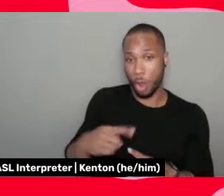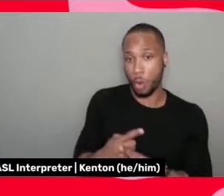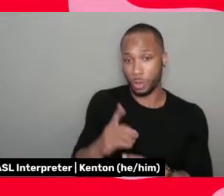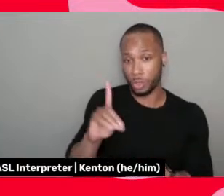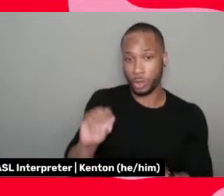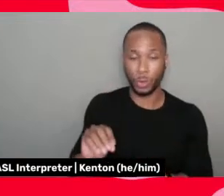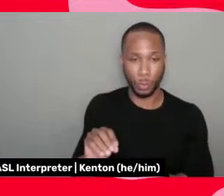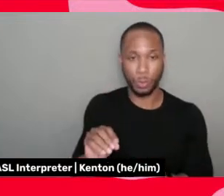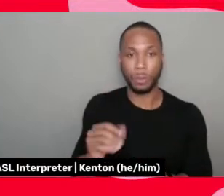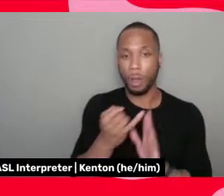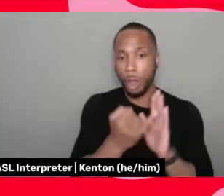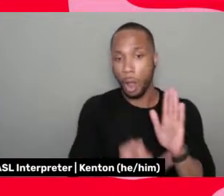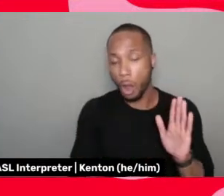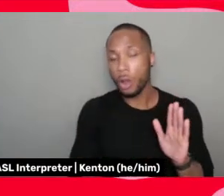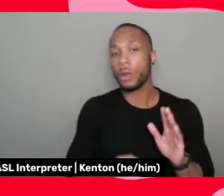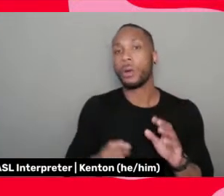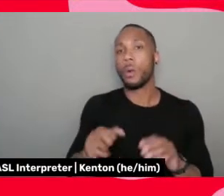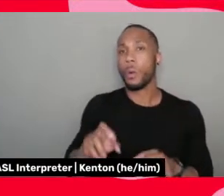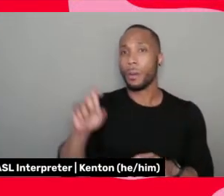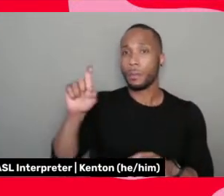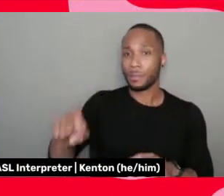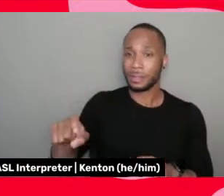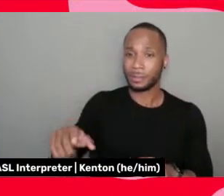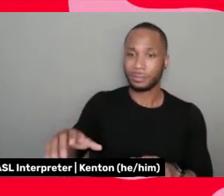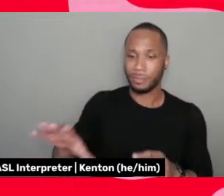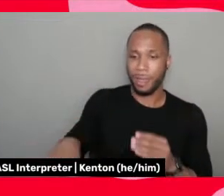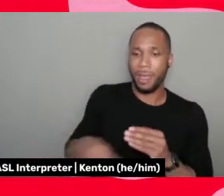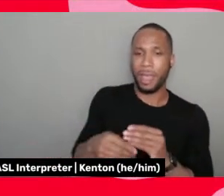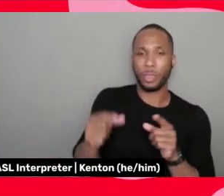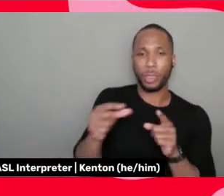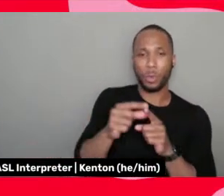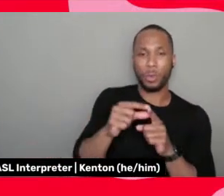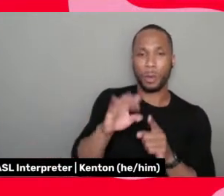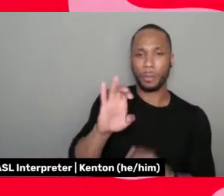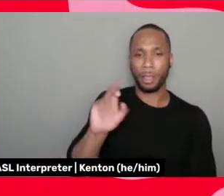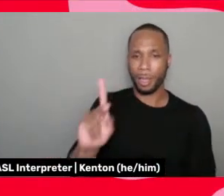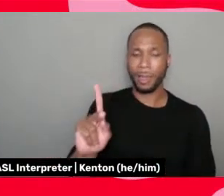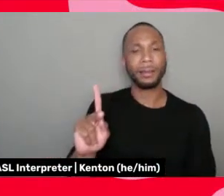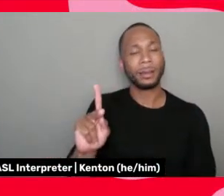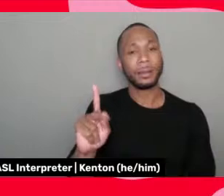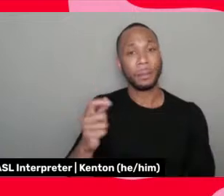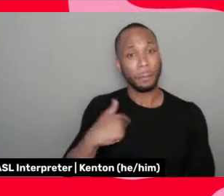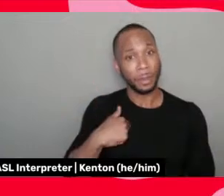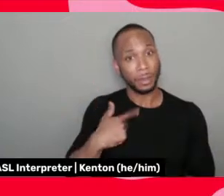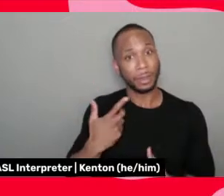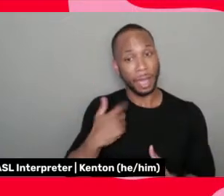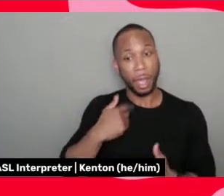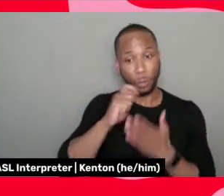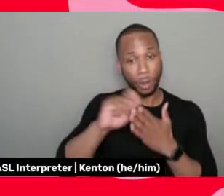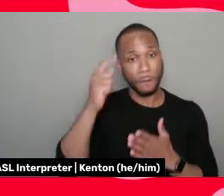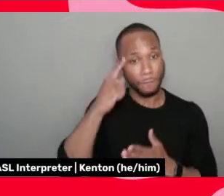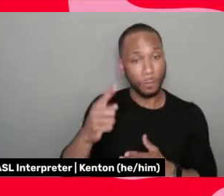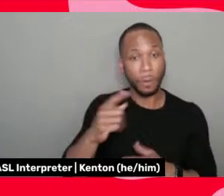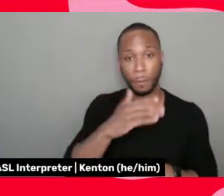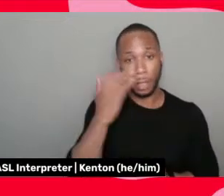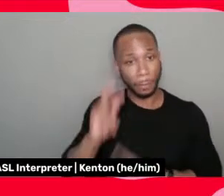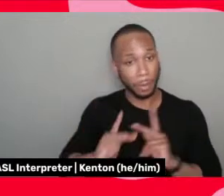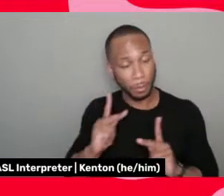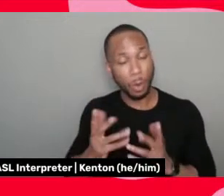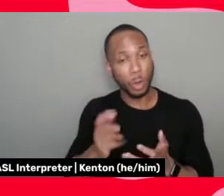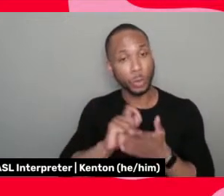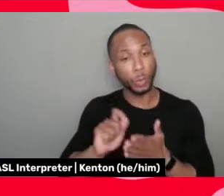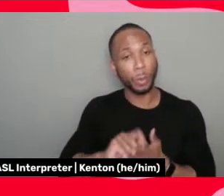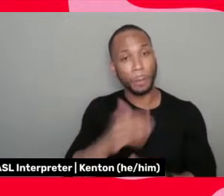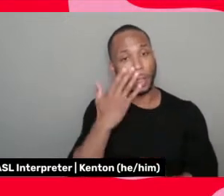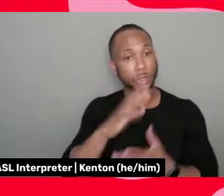to have the word black in front of it? And for me, I've, I've been like a stickler on like, yeah, I write for black people. I want to write black stories so that we